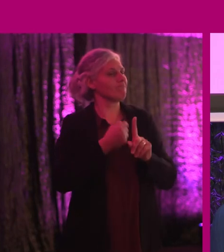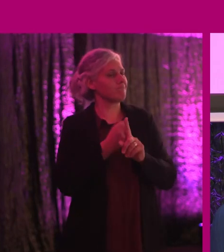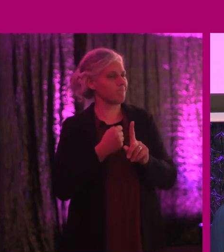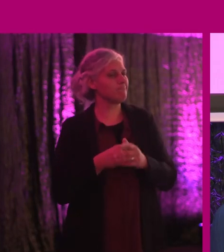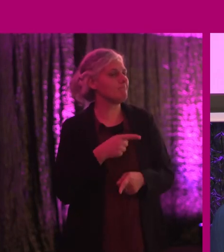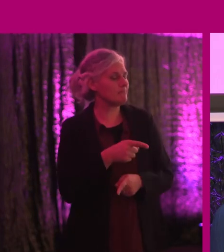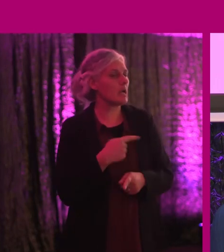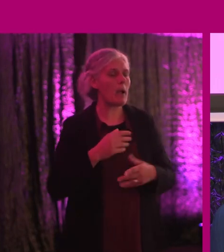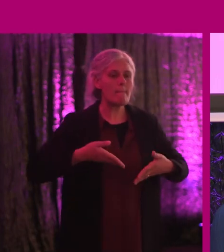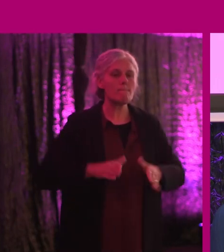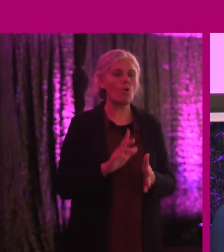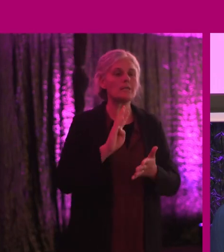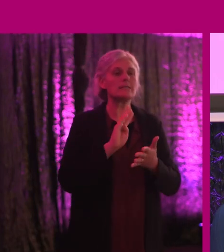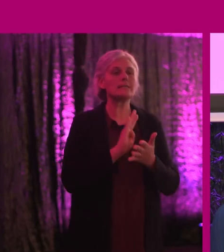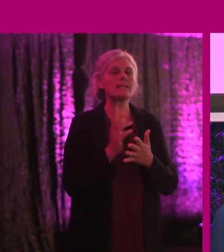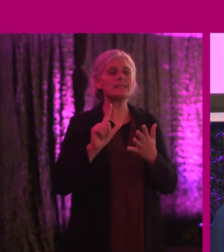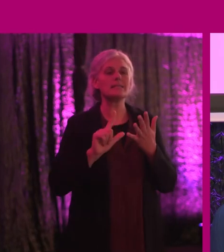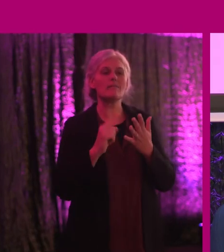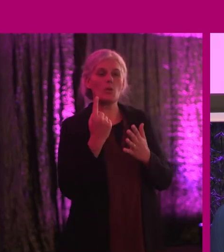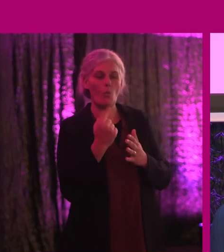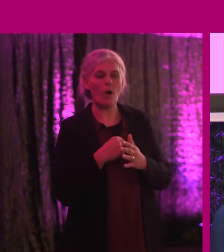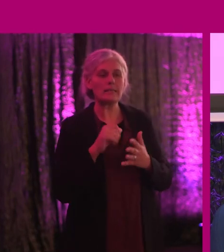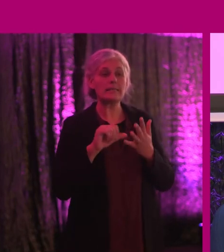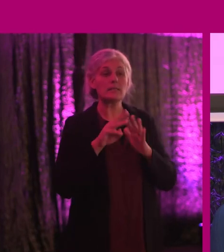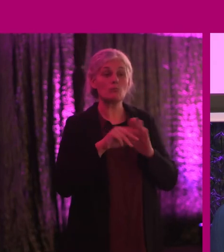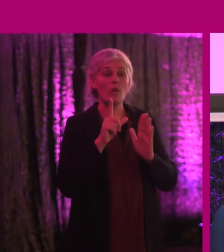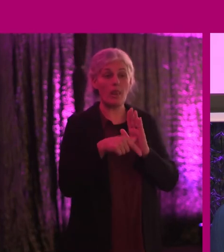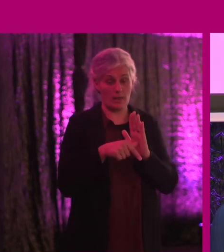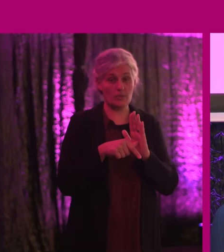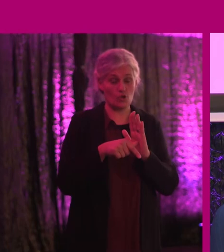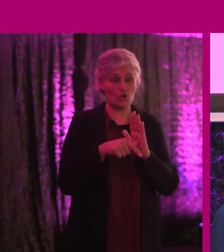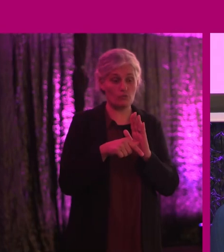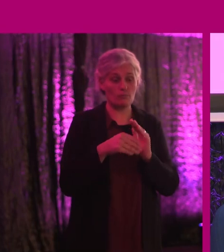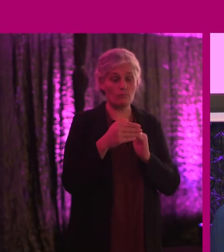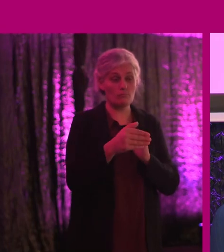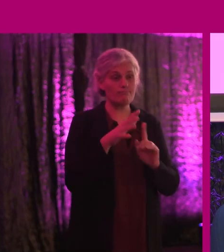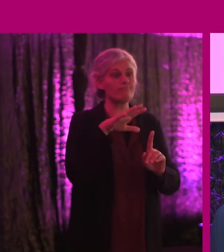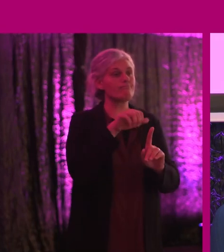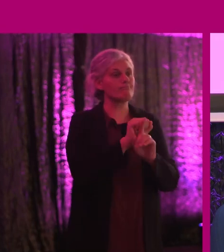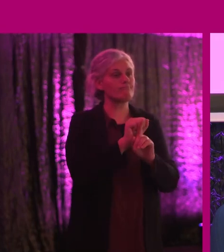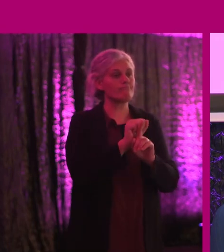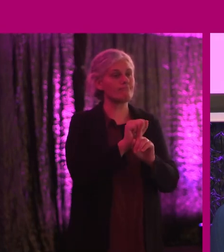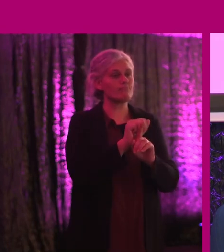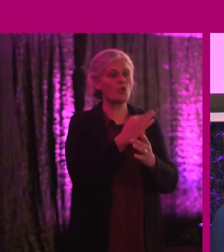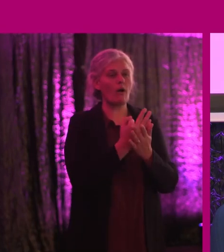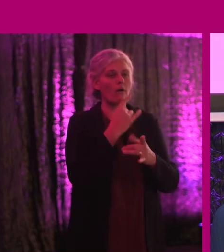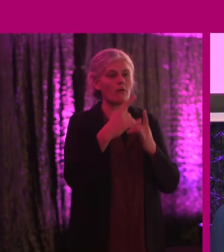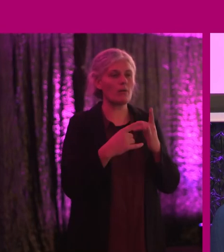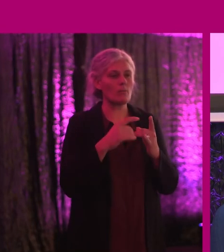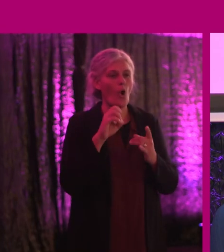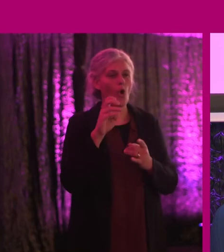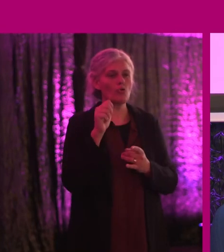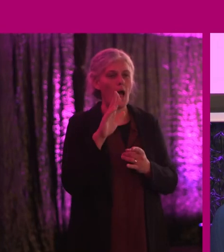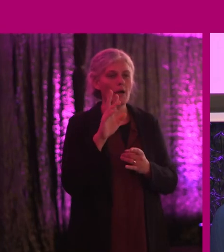But I was born in 1971. And six months after I was born, I was diagnosed with a rare condition called ocular